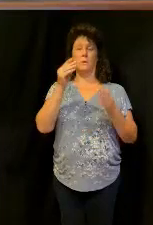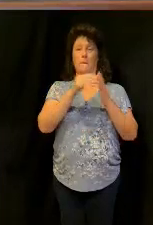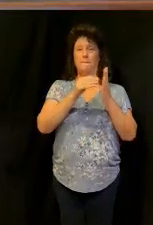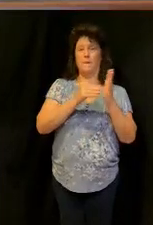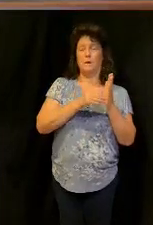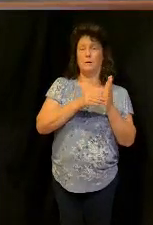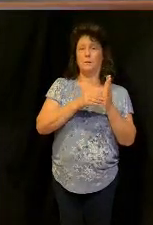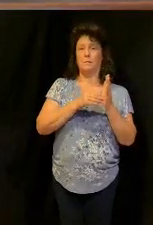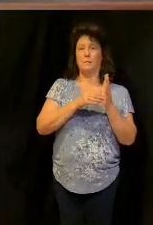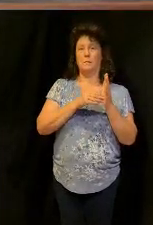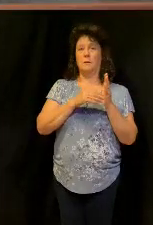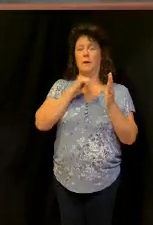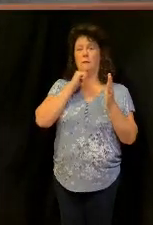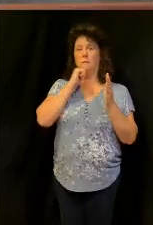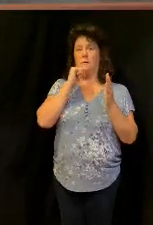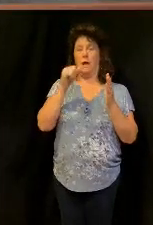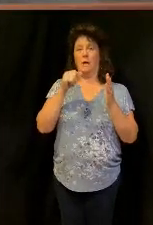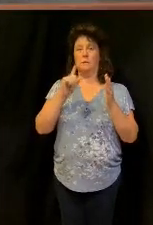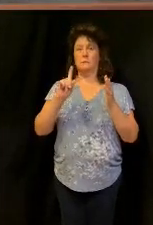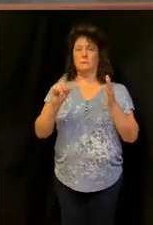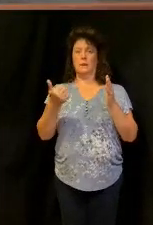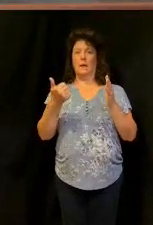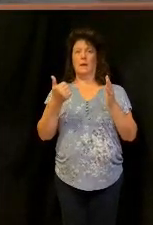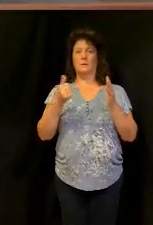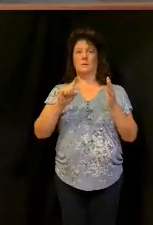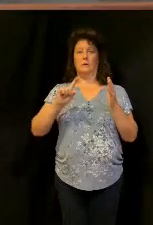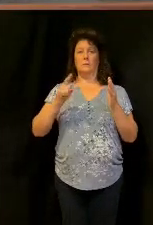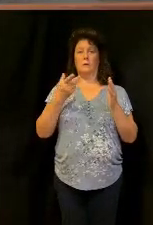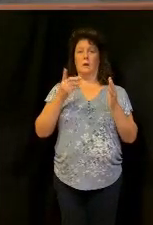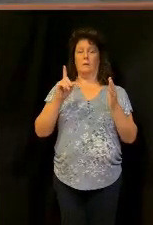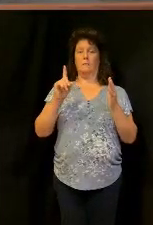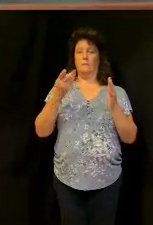if I had not tithed my first salary which was a dollar fifty per week